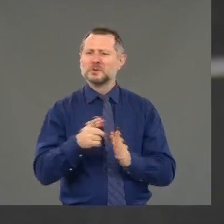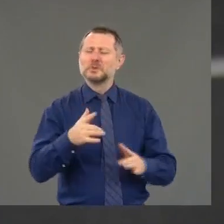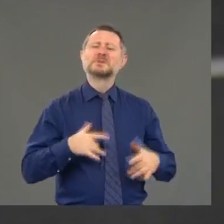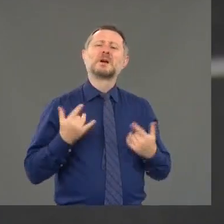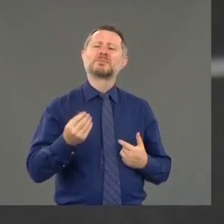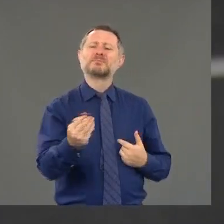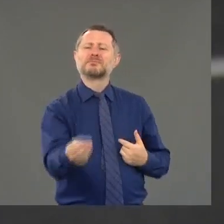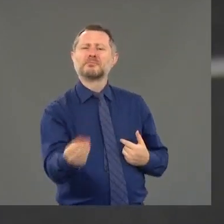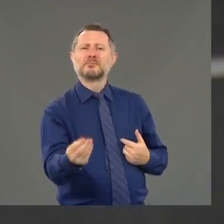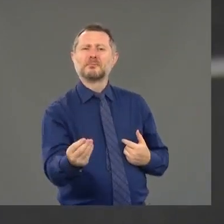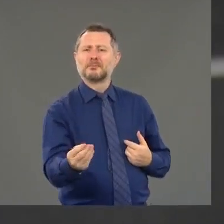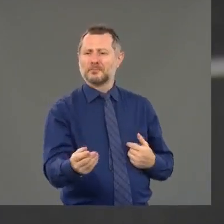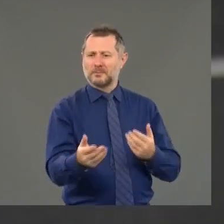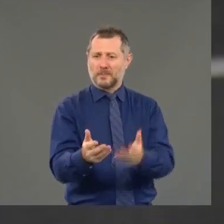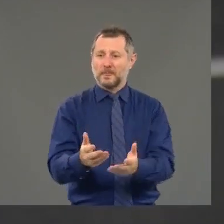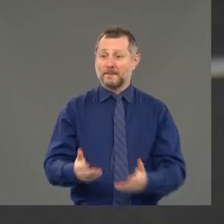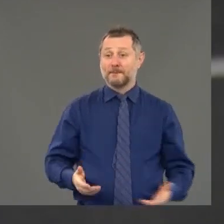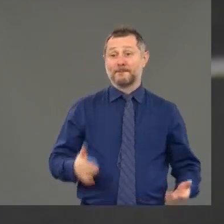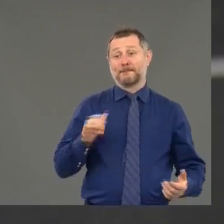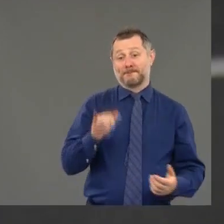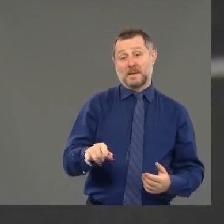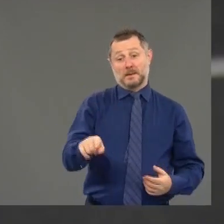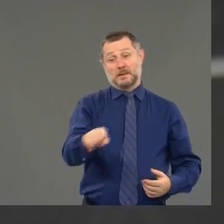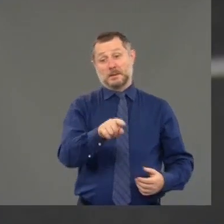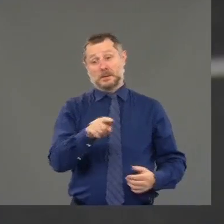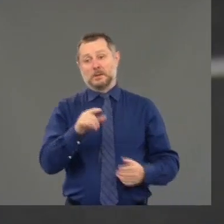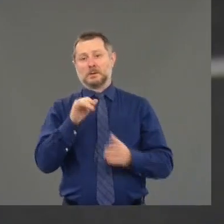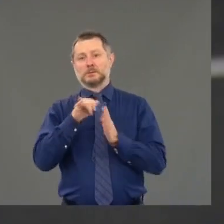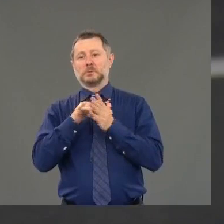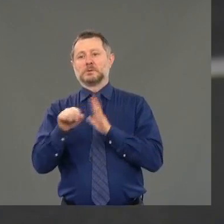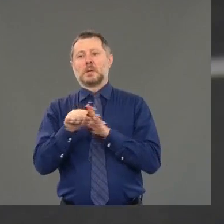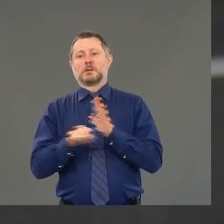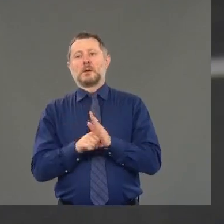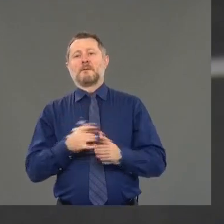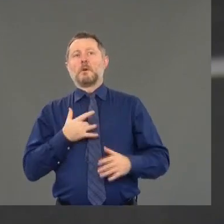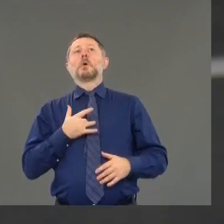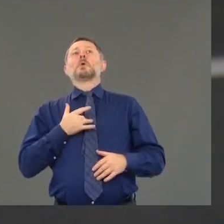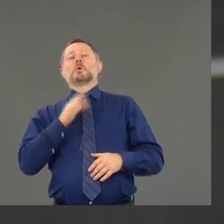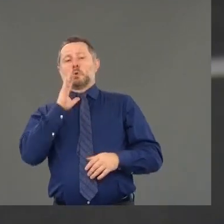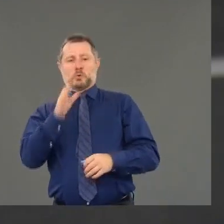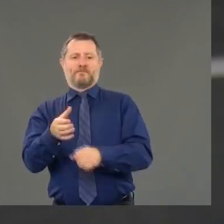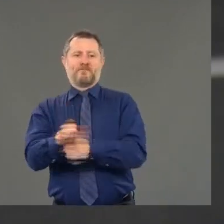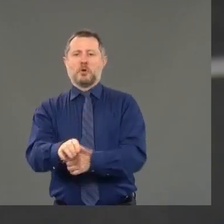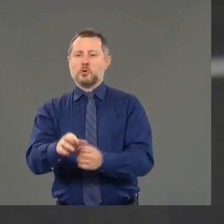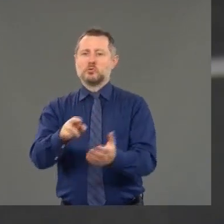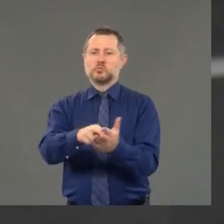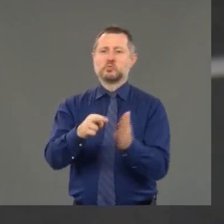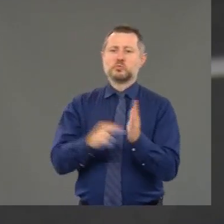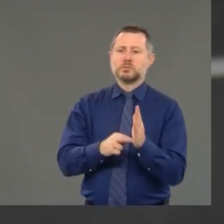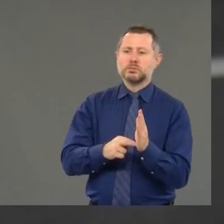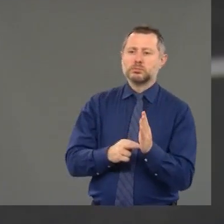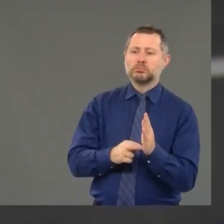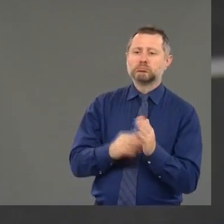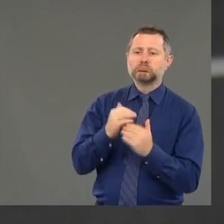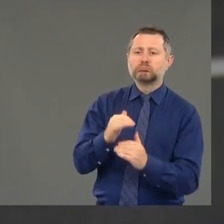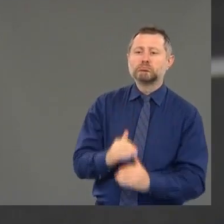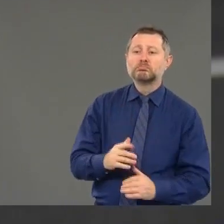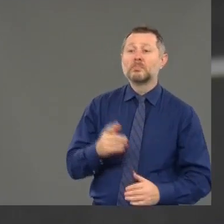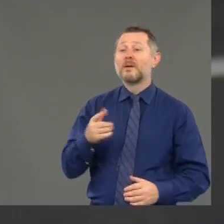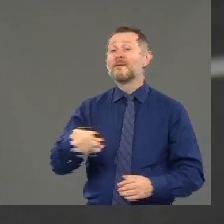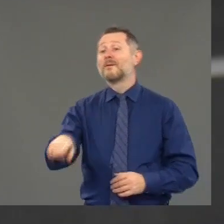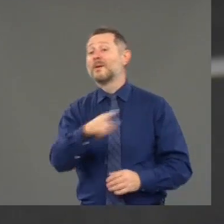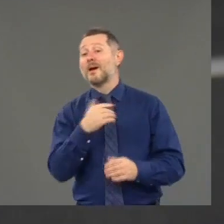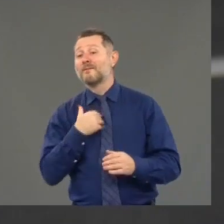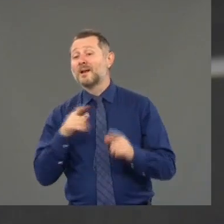And look, the state is going to enforce the rules. The state licenses bars